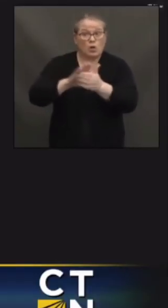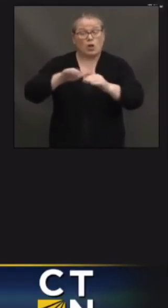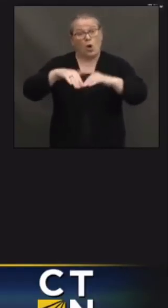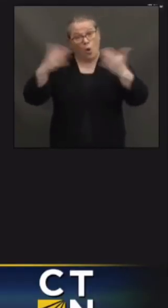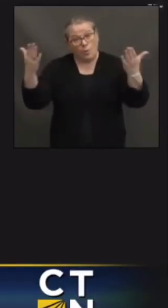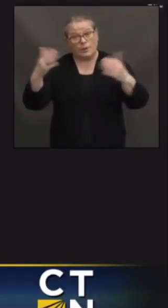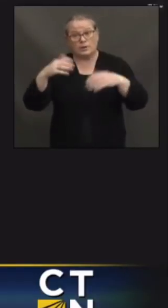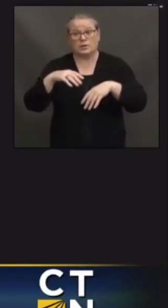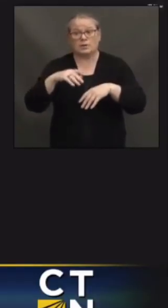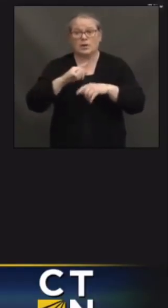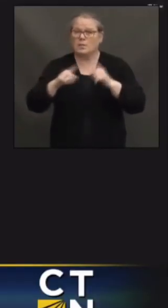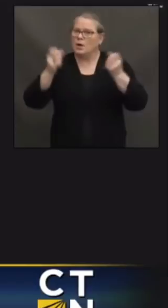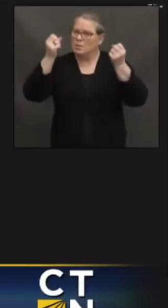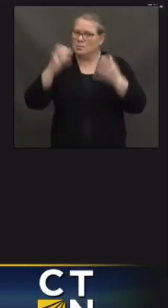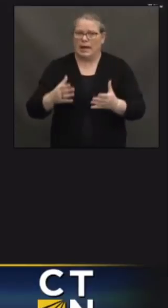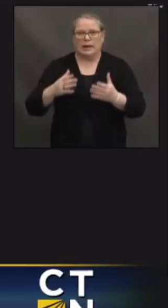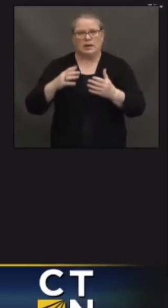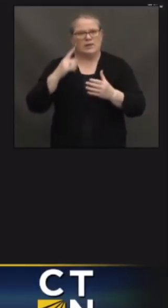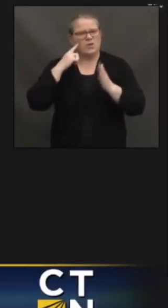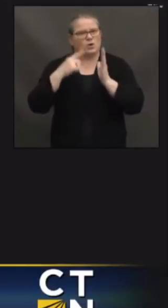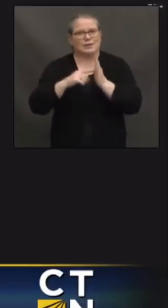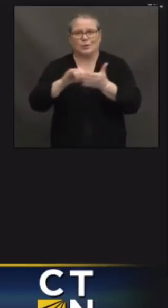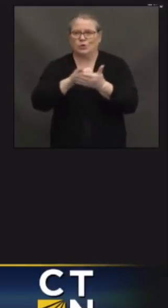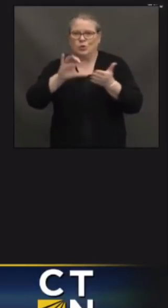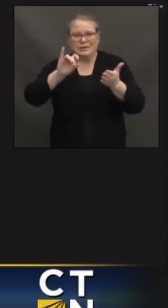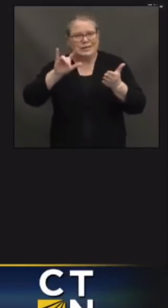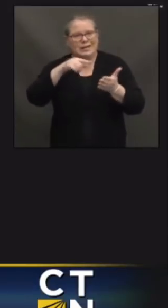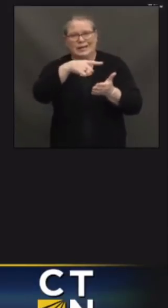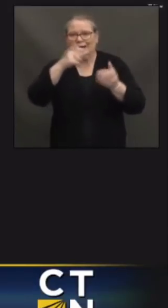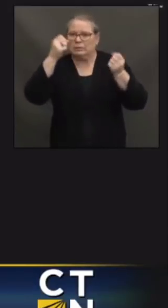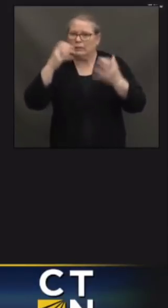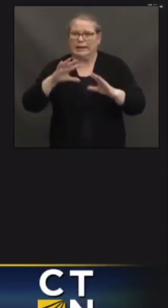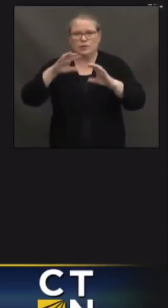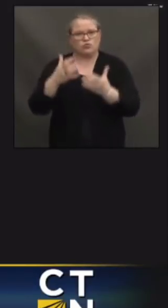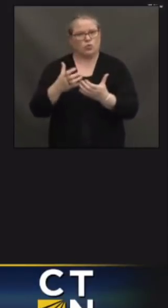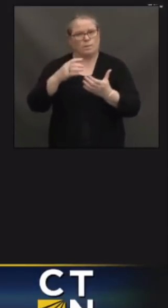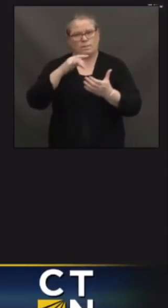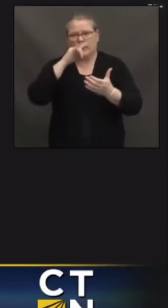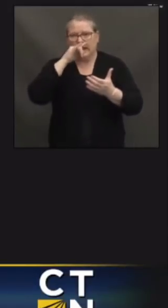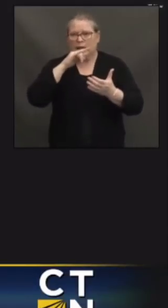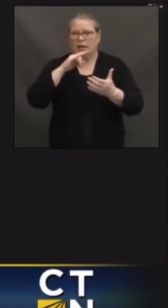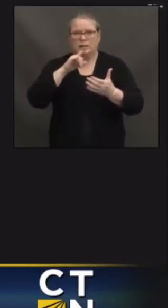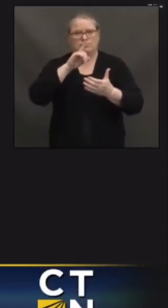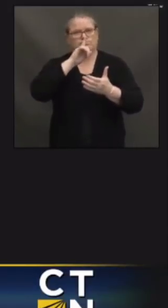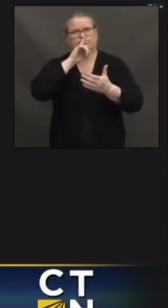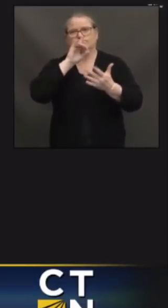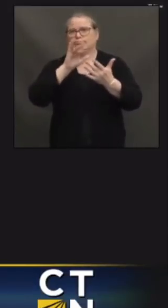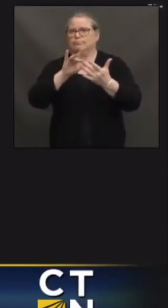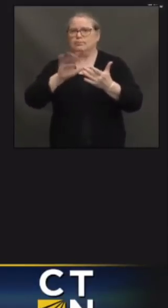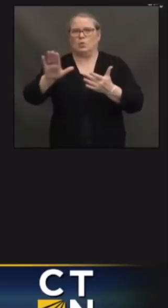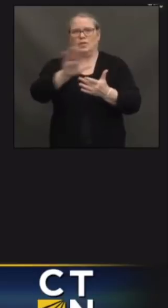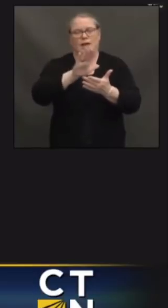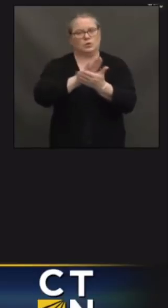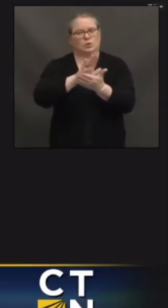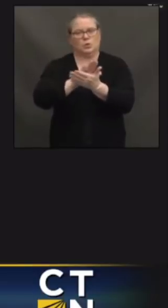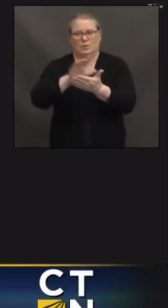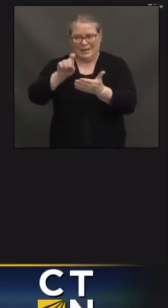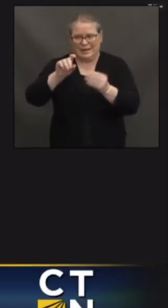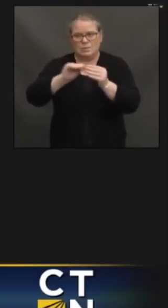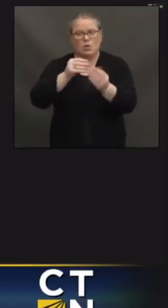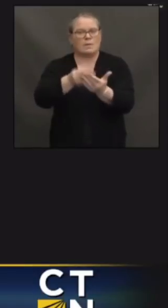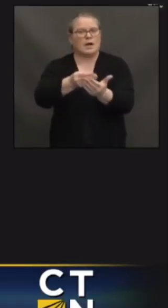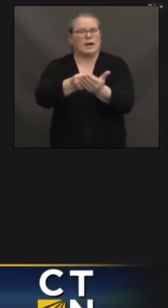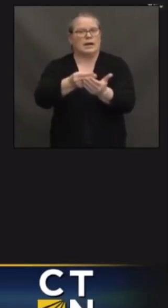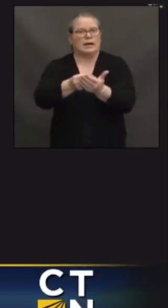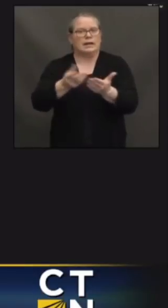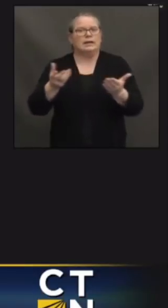have not connected back with their homeschool, and they're going to need, you know, some of those extra dollars, perhaps some